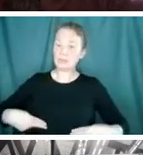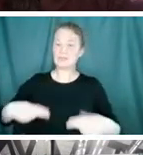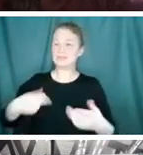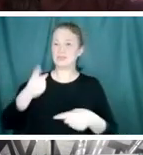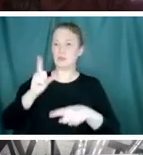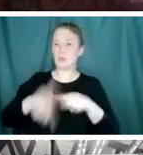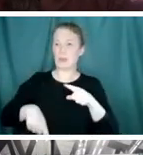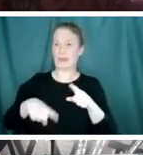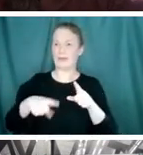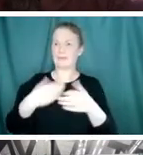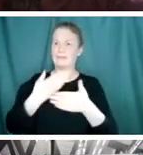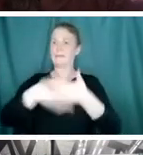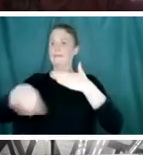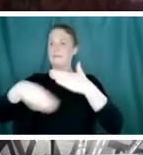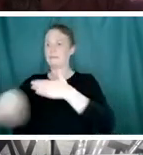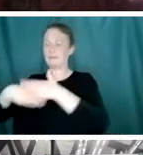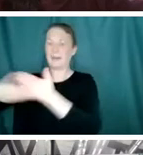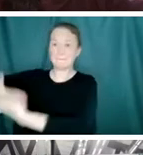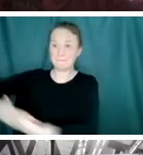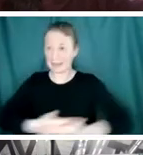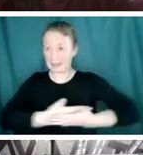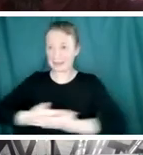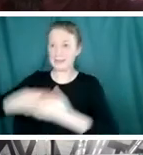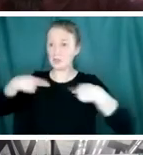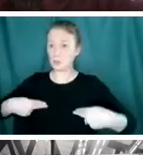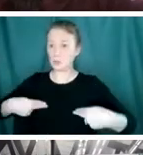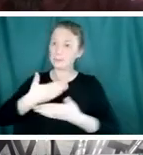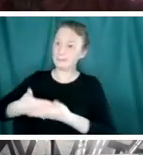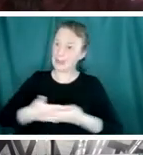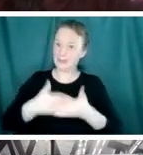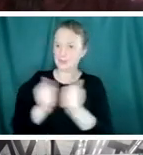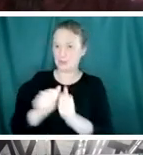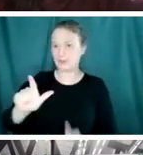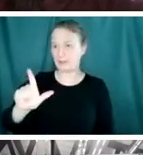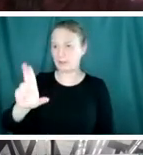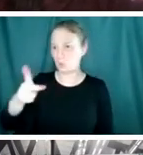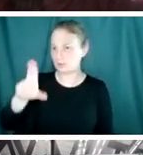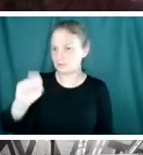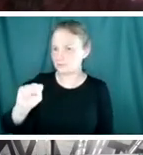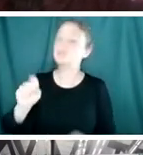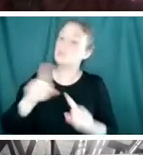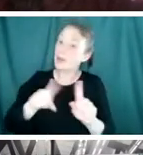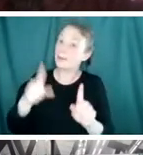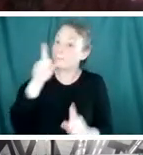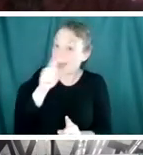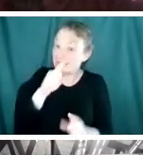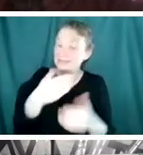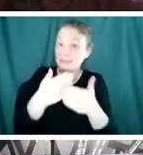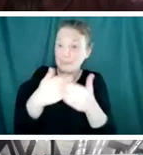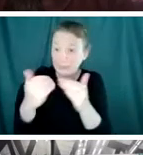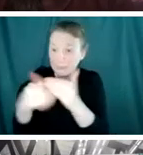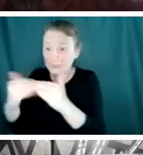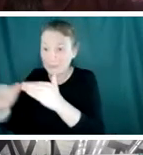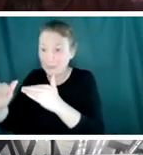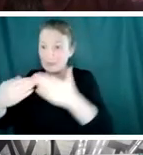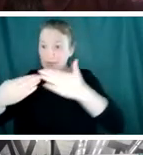lupus and autoimmune disease because so few people get it and there's really no way to tell. But you can, there are